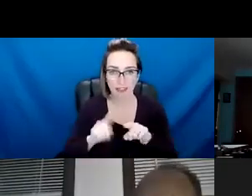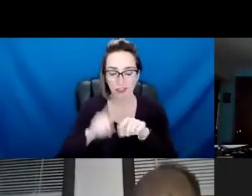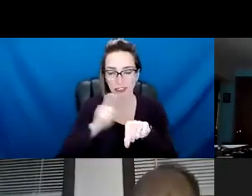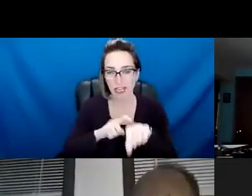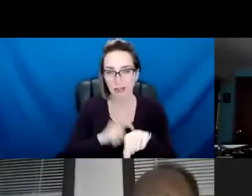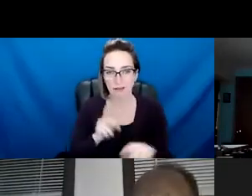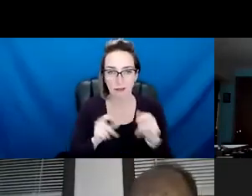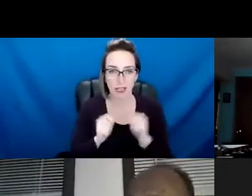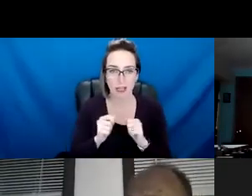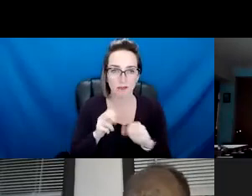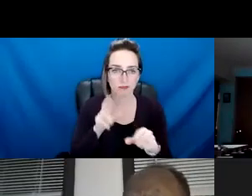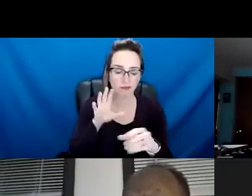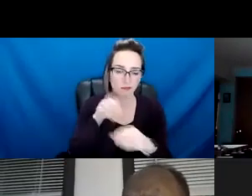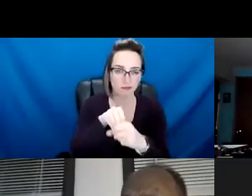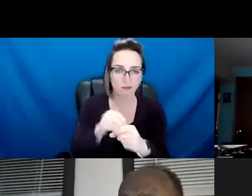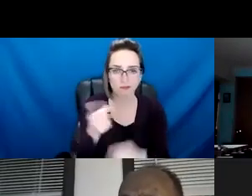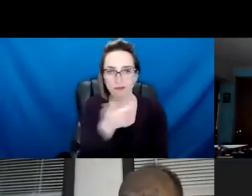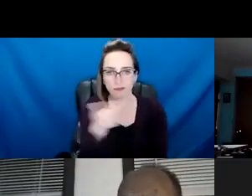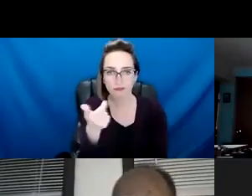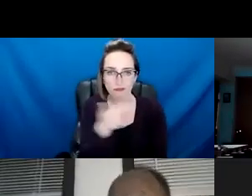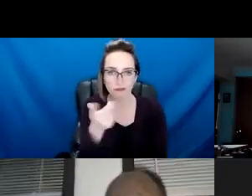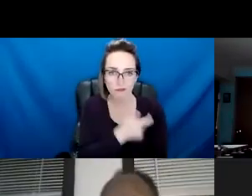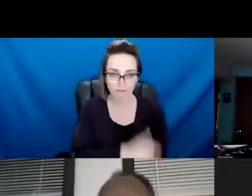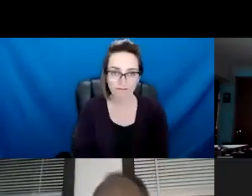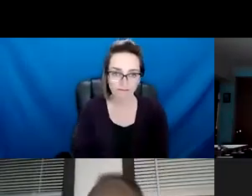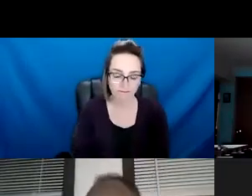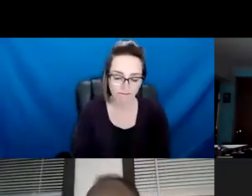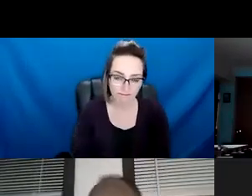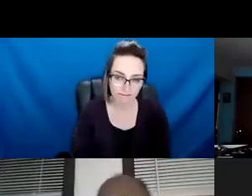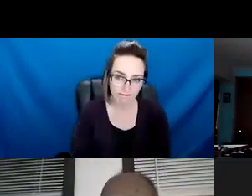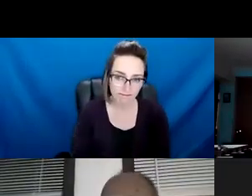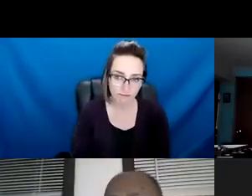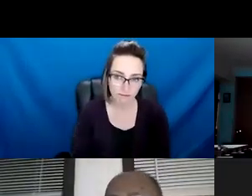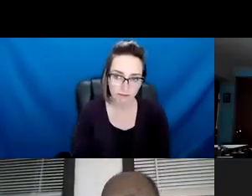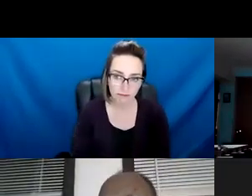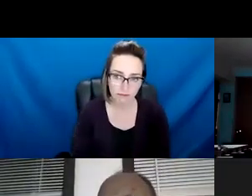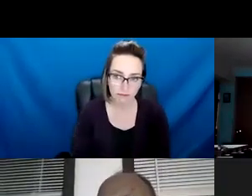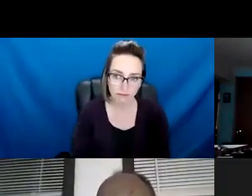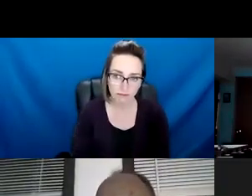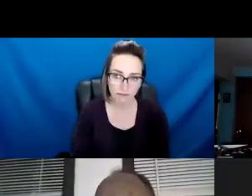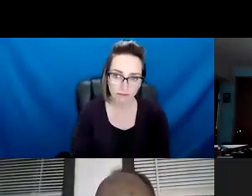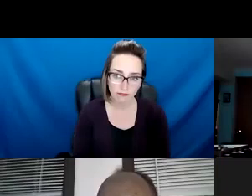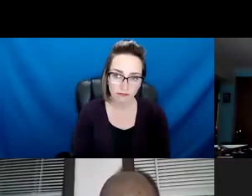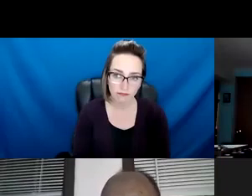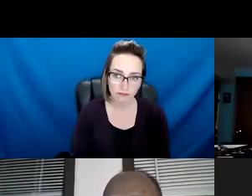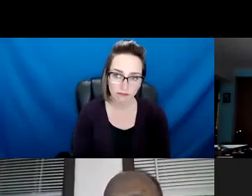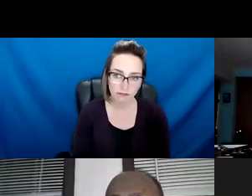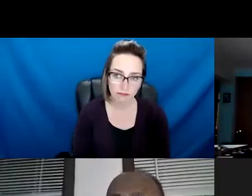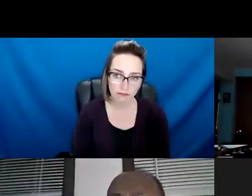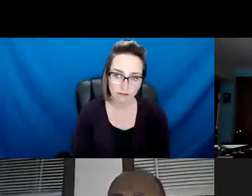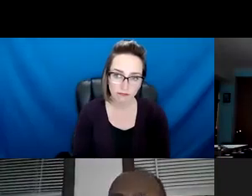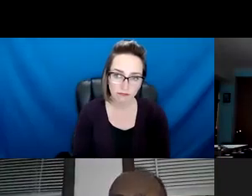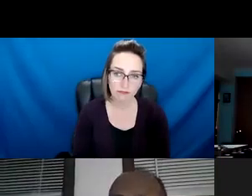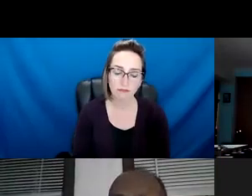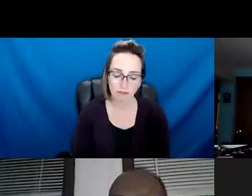plug in, um, various times of the day and days of the week. Um, and, um, in addition to that,